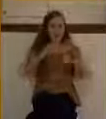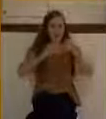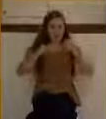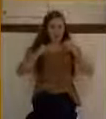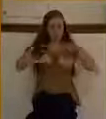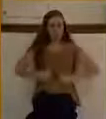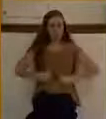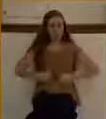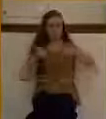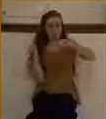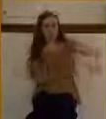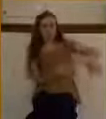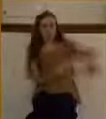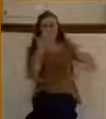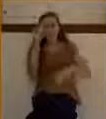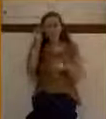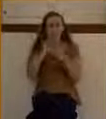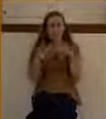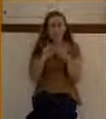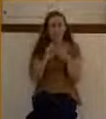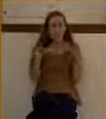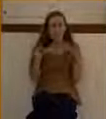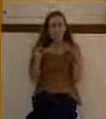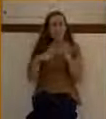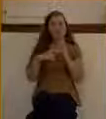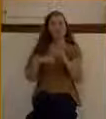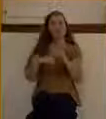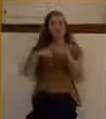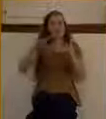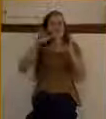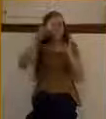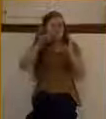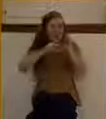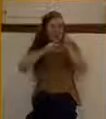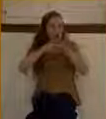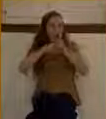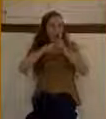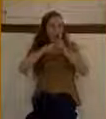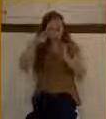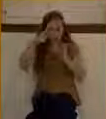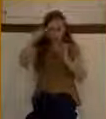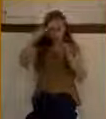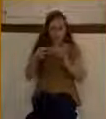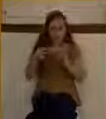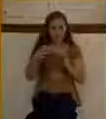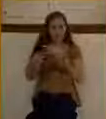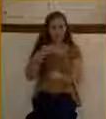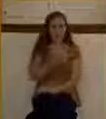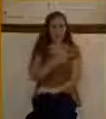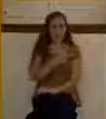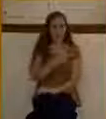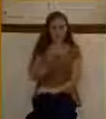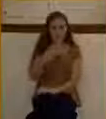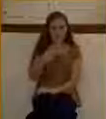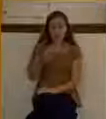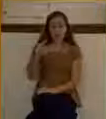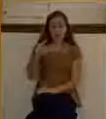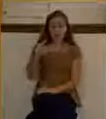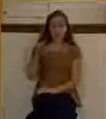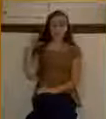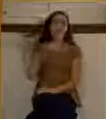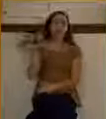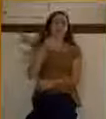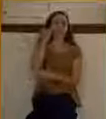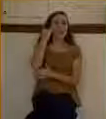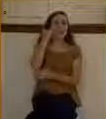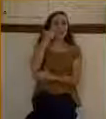his garment? It also kind of shows a purposeful determination on Bartimaeus' part. You know, if you're blind and you have a garment, it'd be very easy